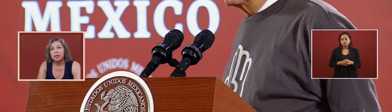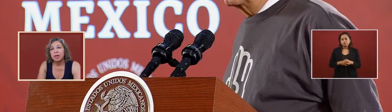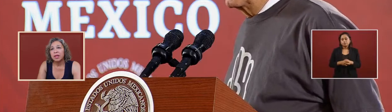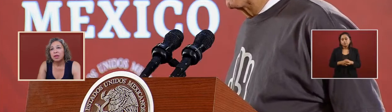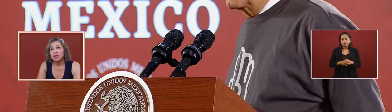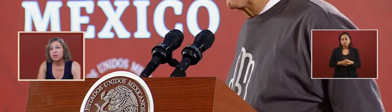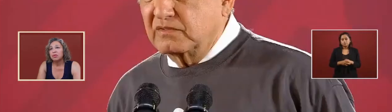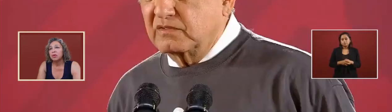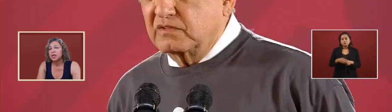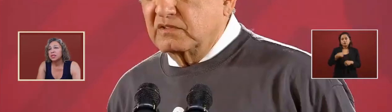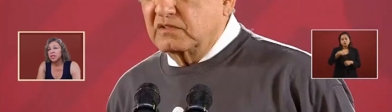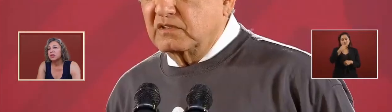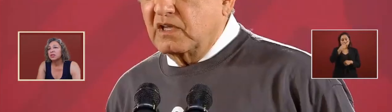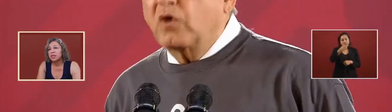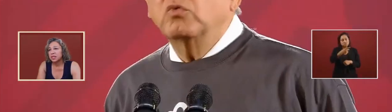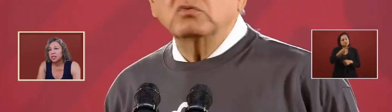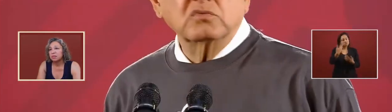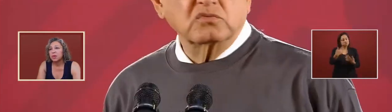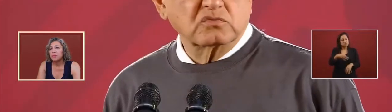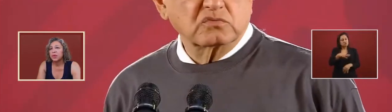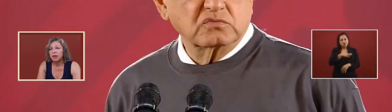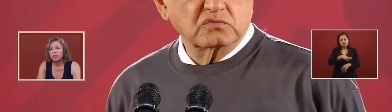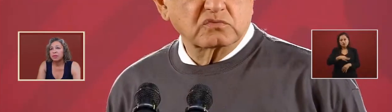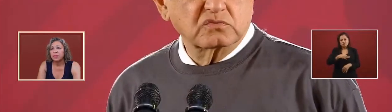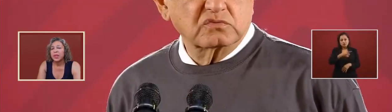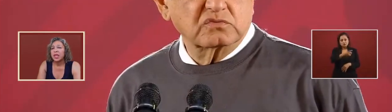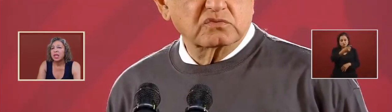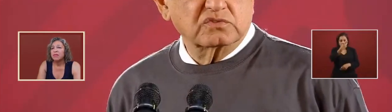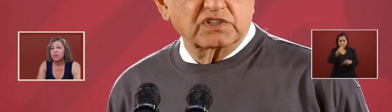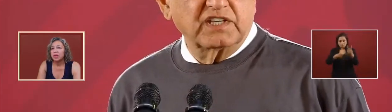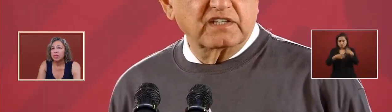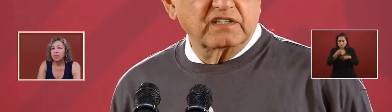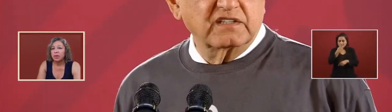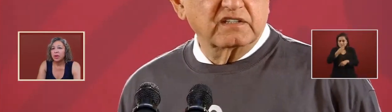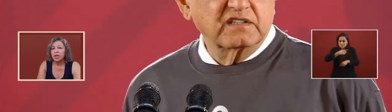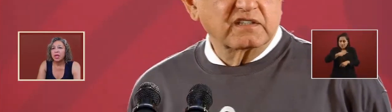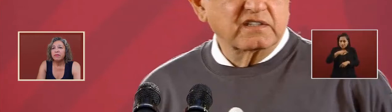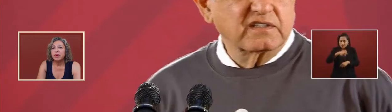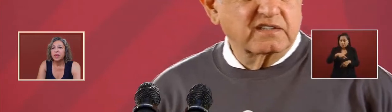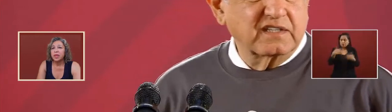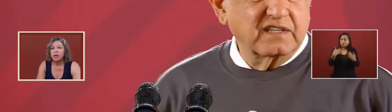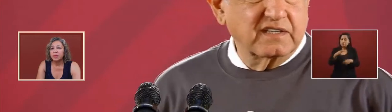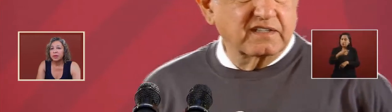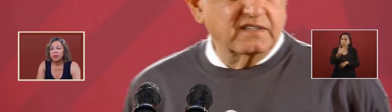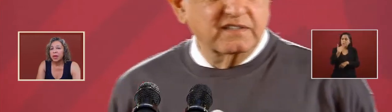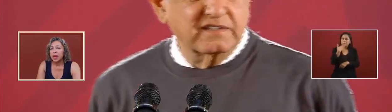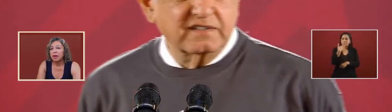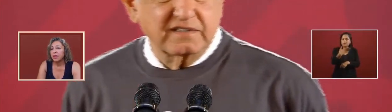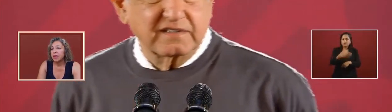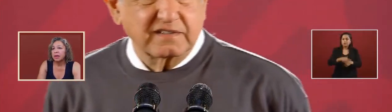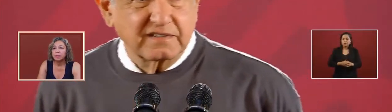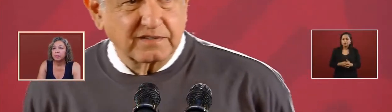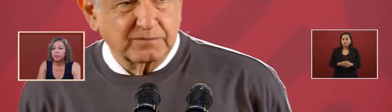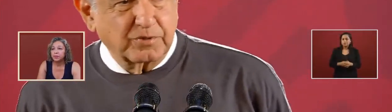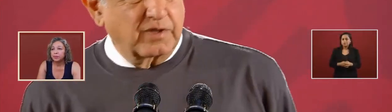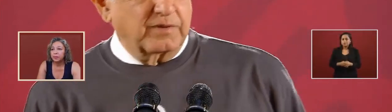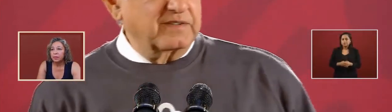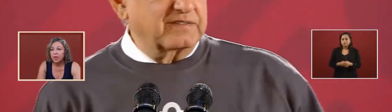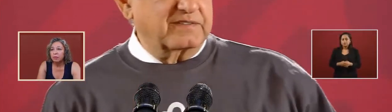that you signal these people out even though even without having